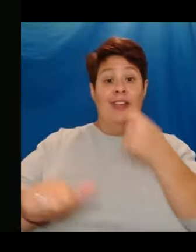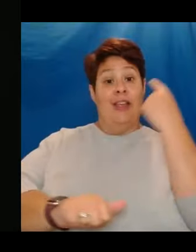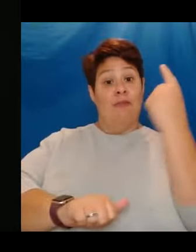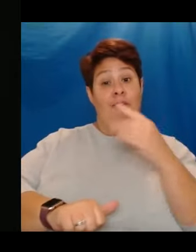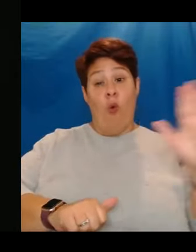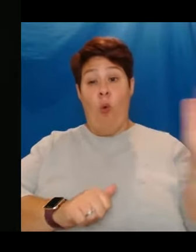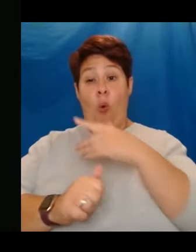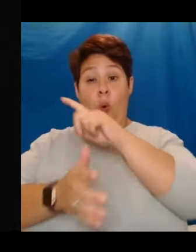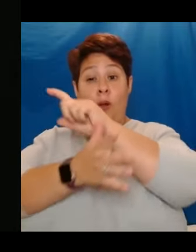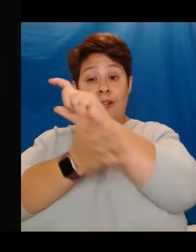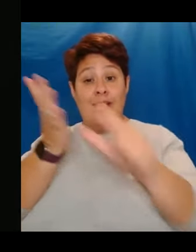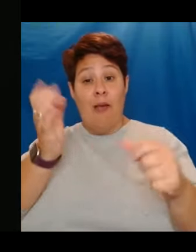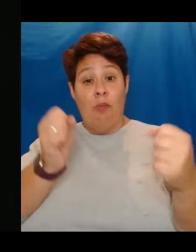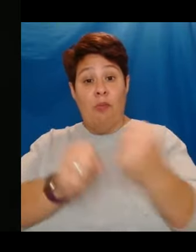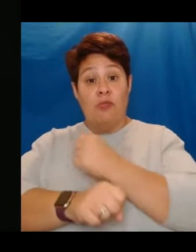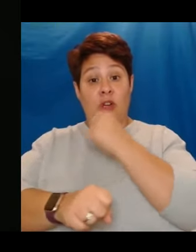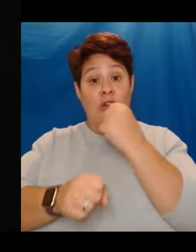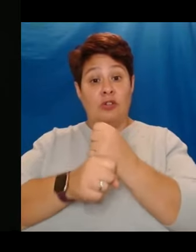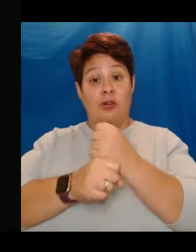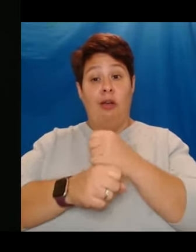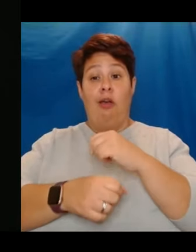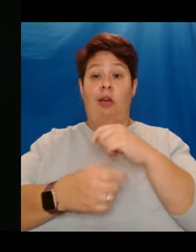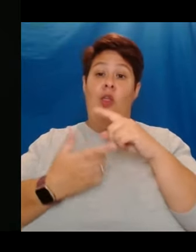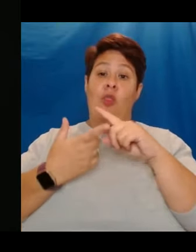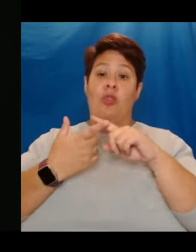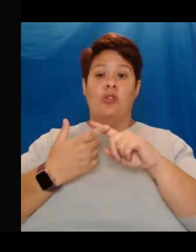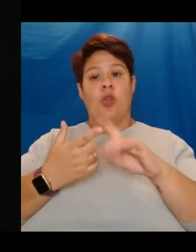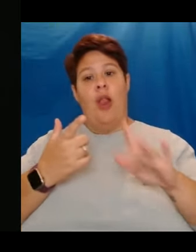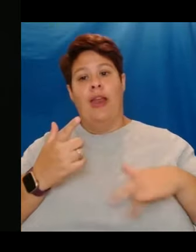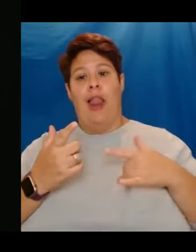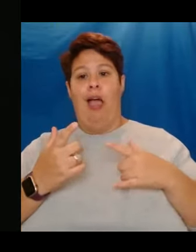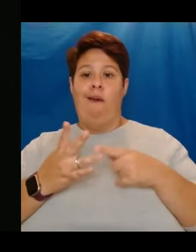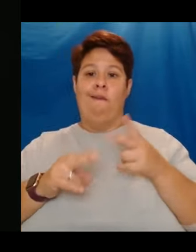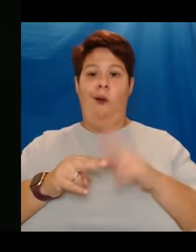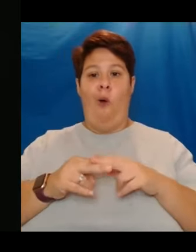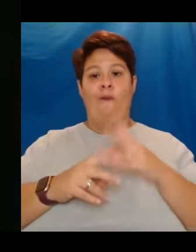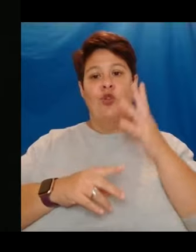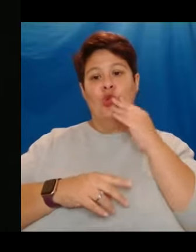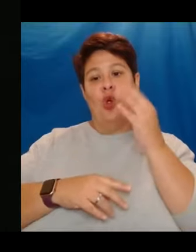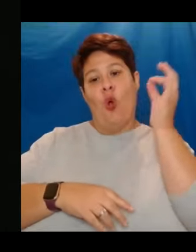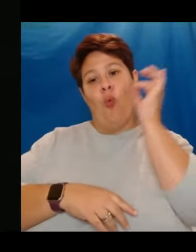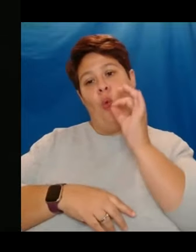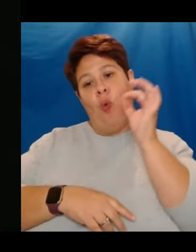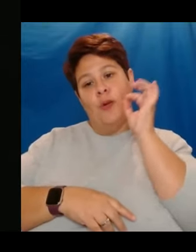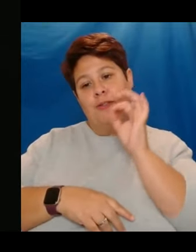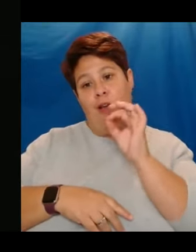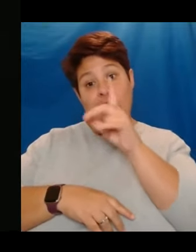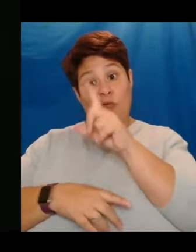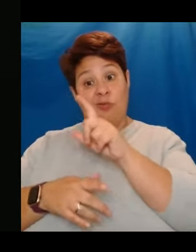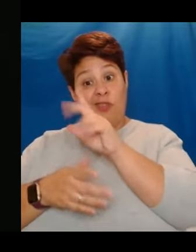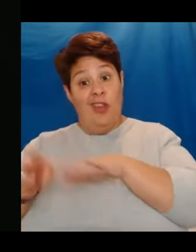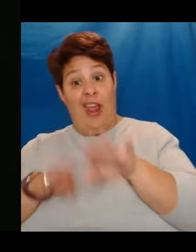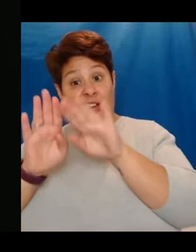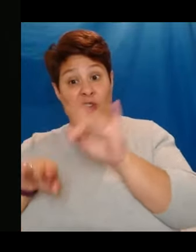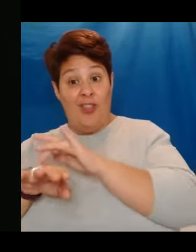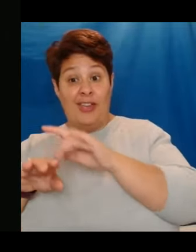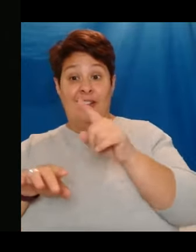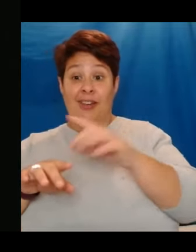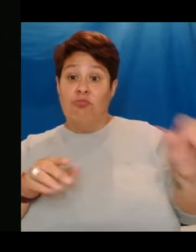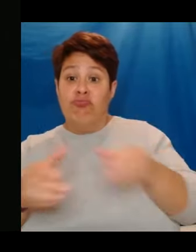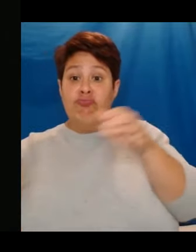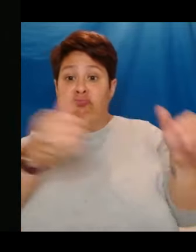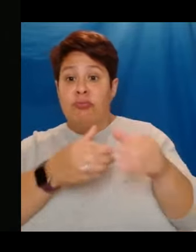production, The Solid Life of Sugar Water, to the national. He cast disabled talent when those around him said it was too much of a challenge,